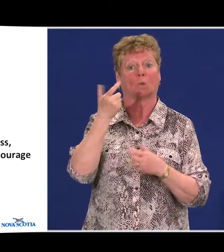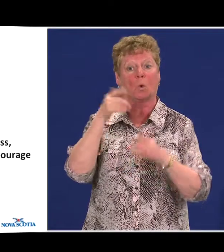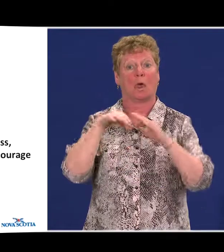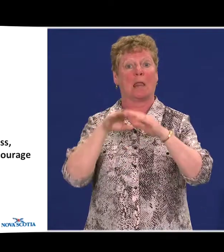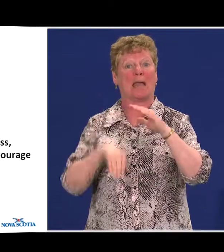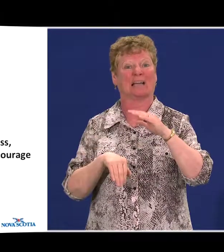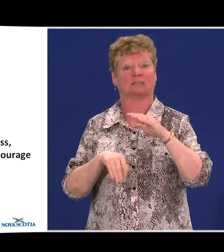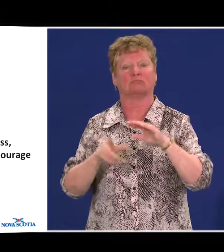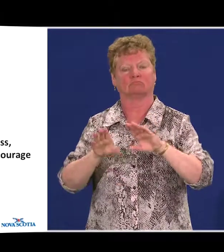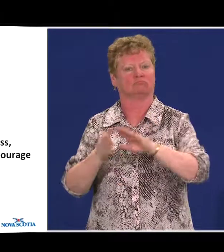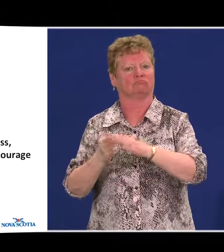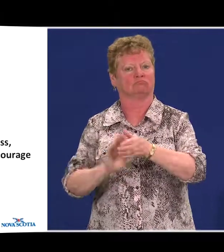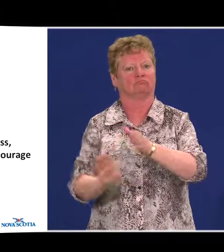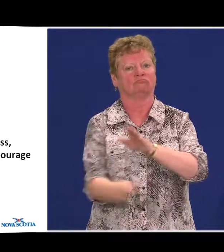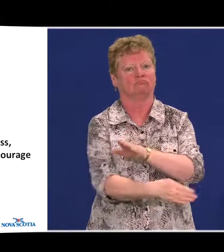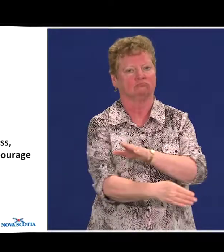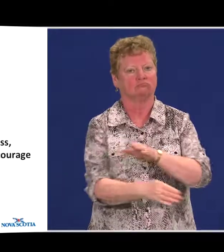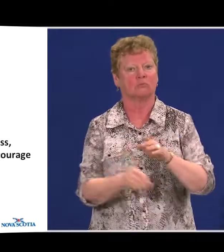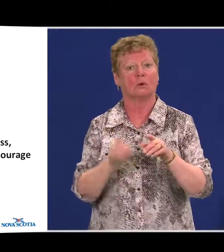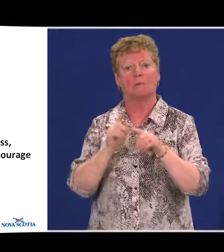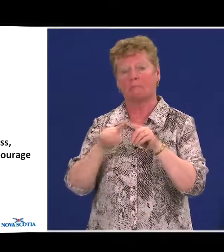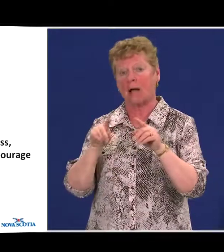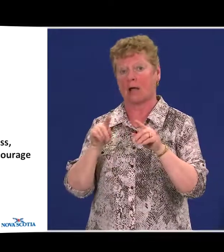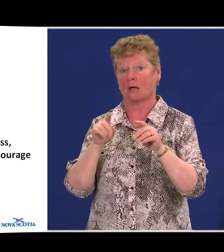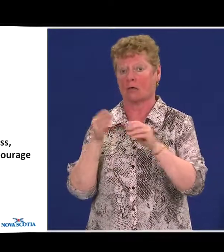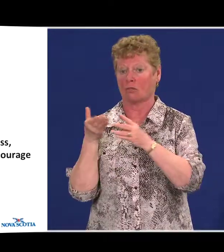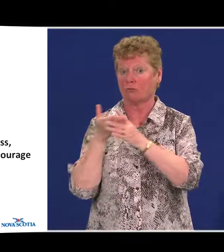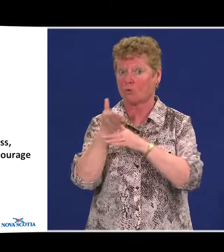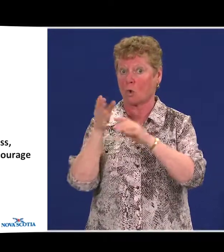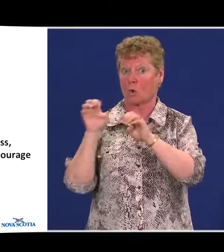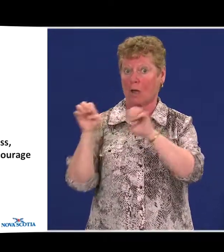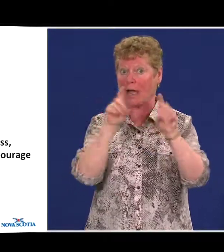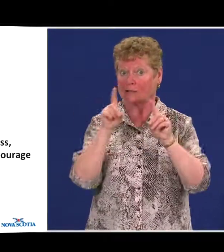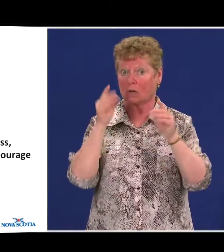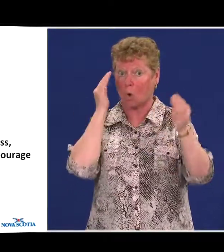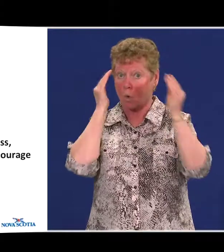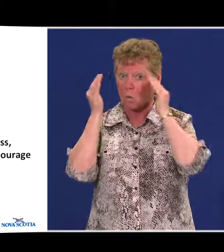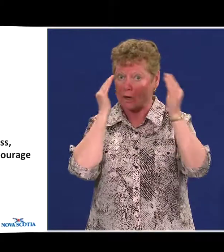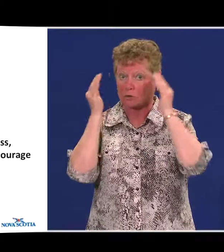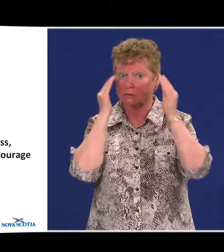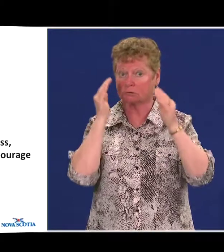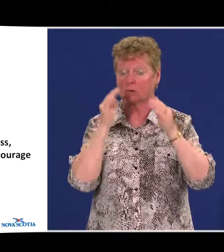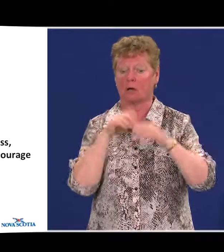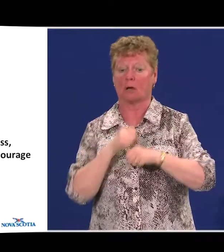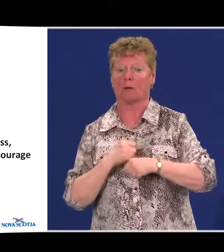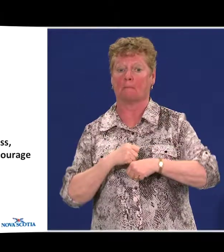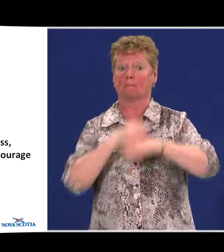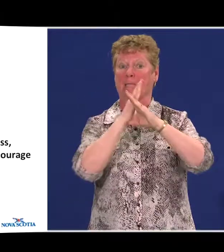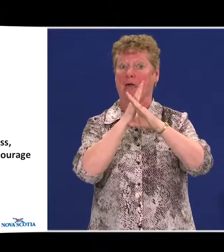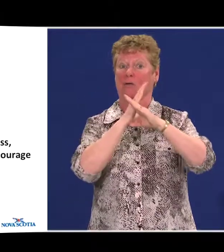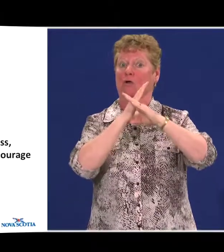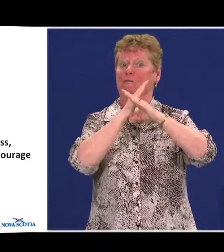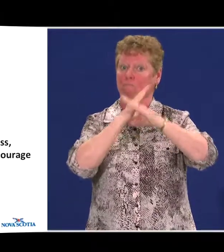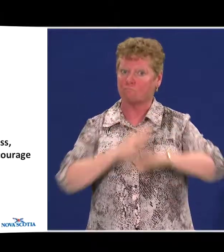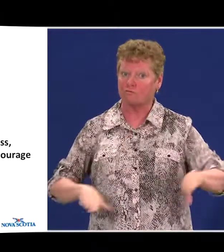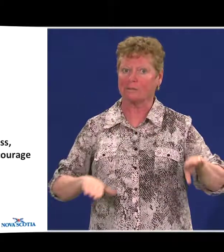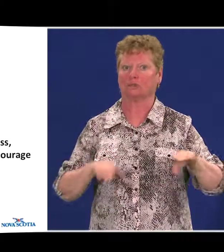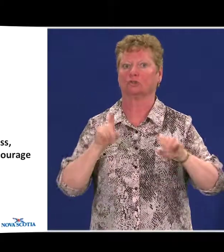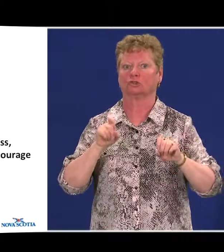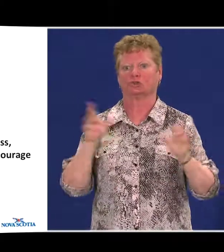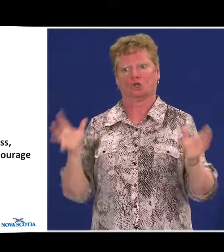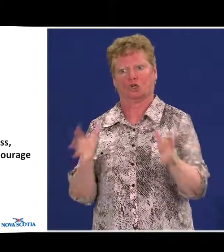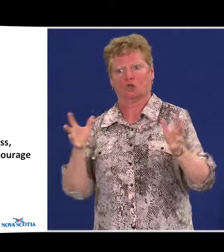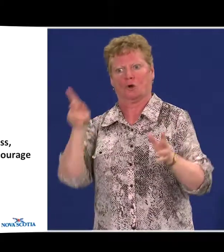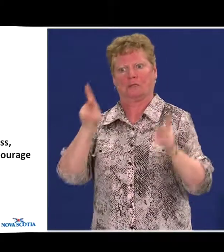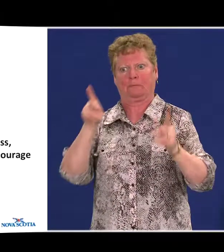But through education and awareness, barrier-free and visitability concepts should encourage Nova